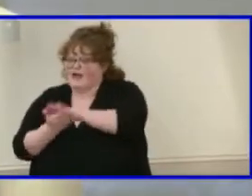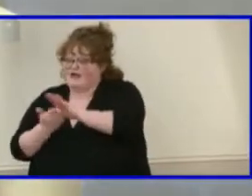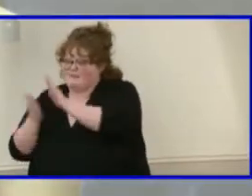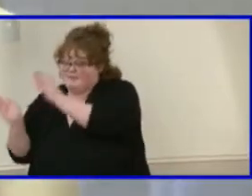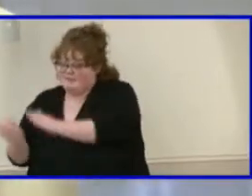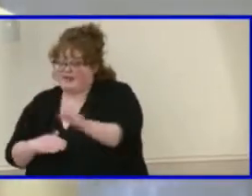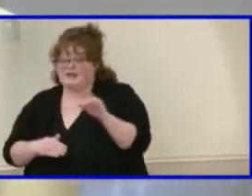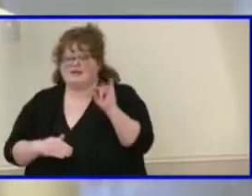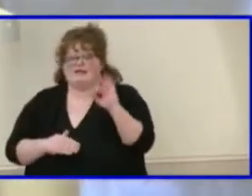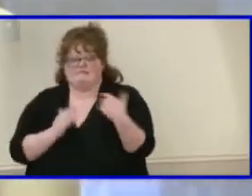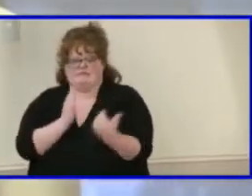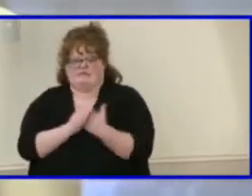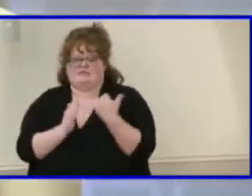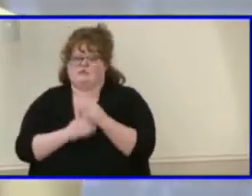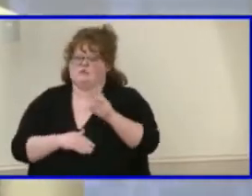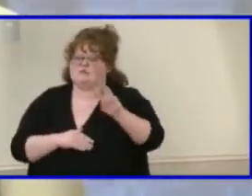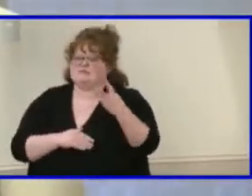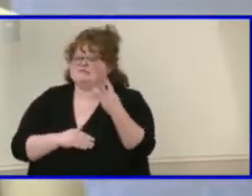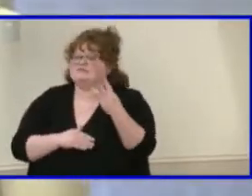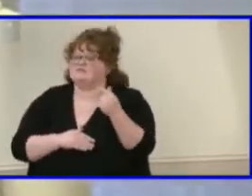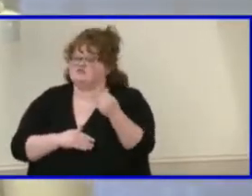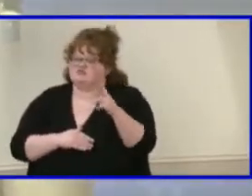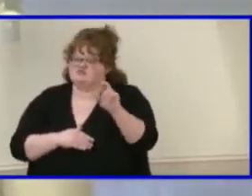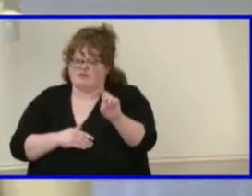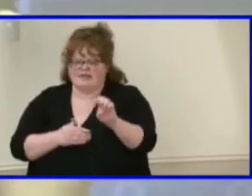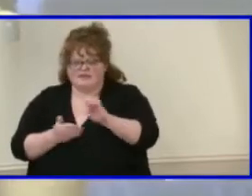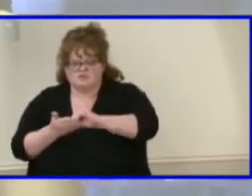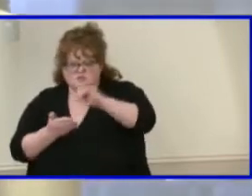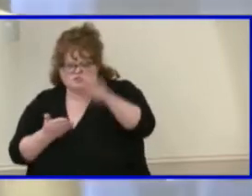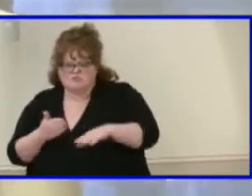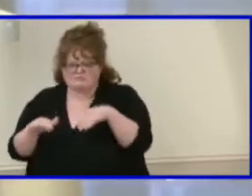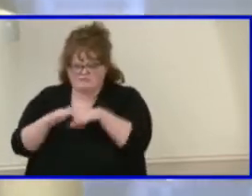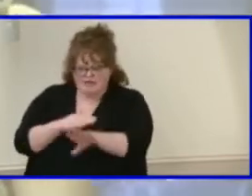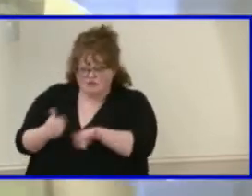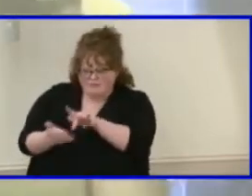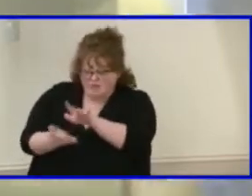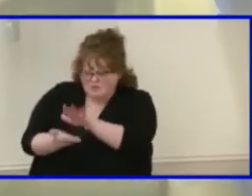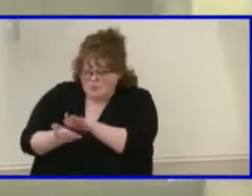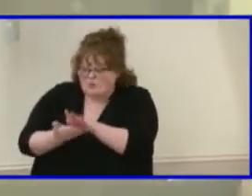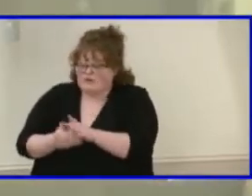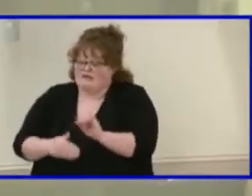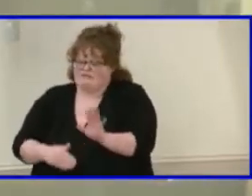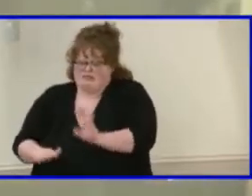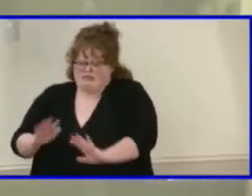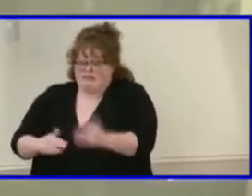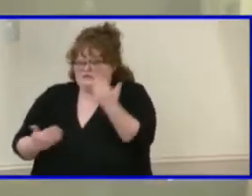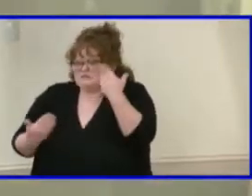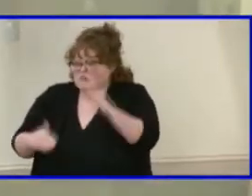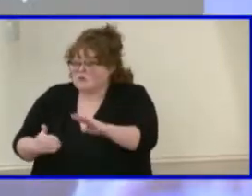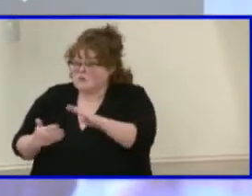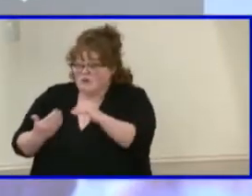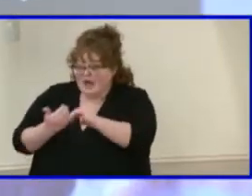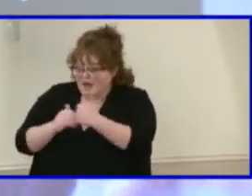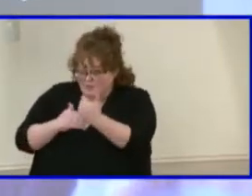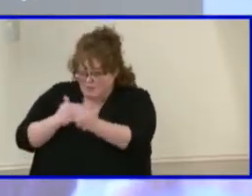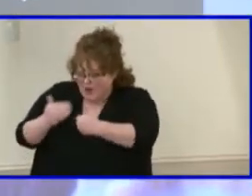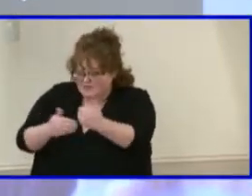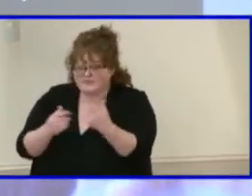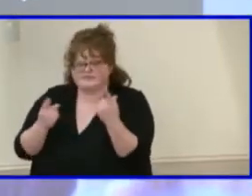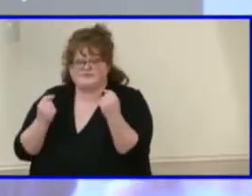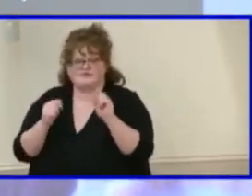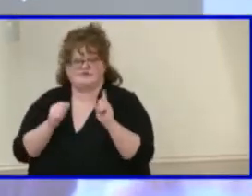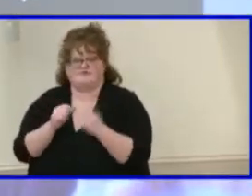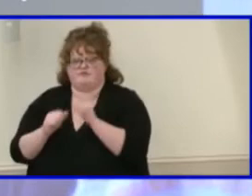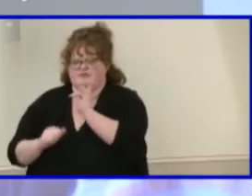a rising sixth grade student or any student who is unfamiliar with the planning process may want to select start here. That brings them to